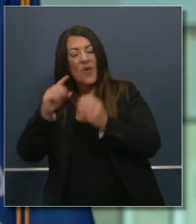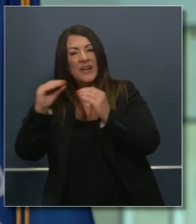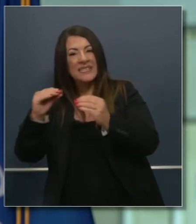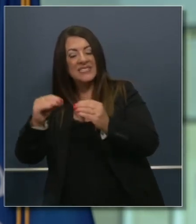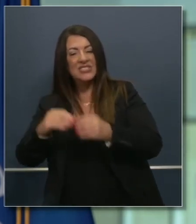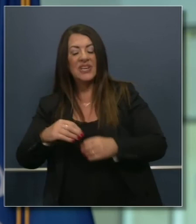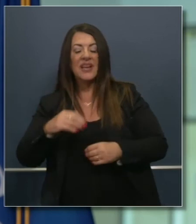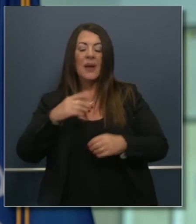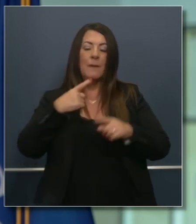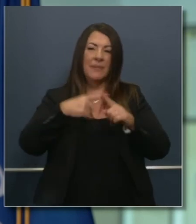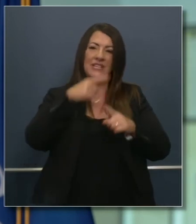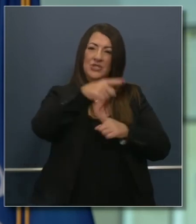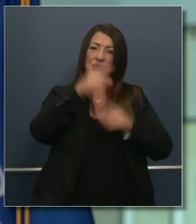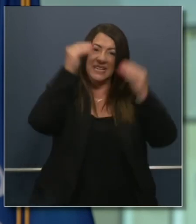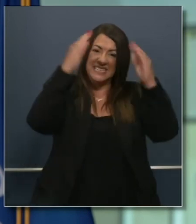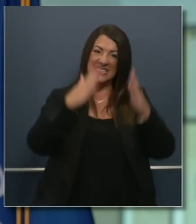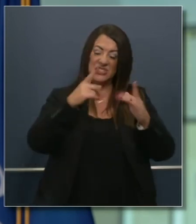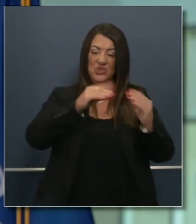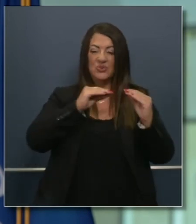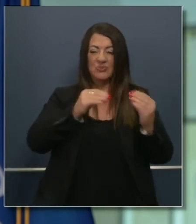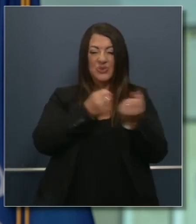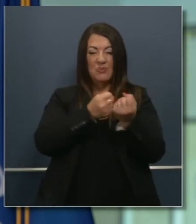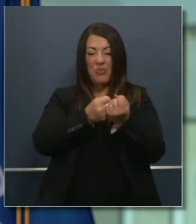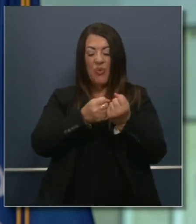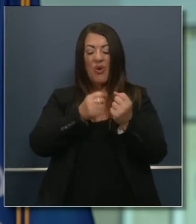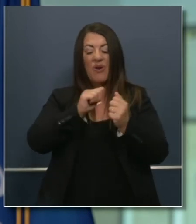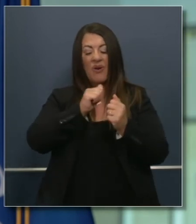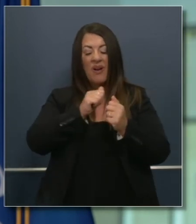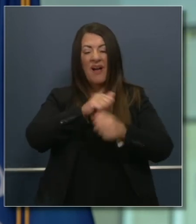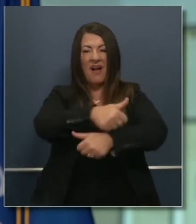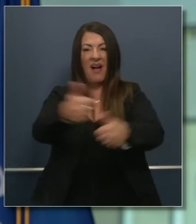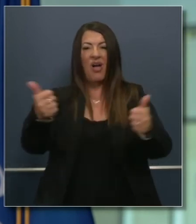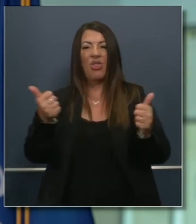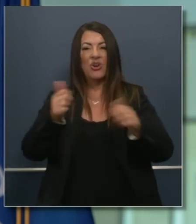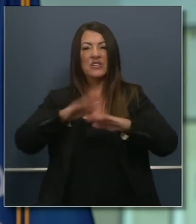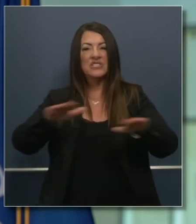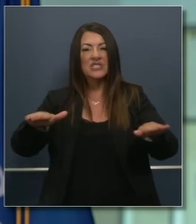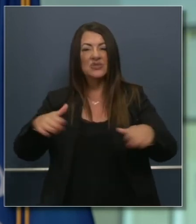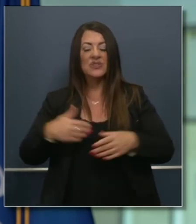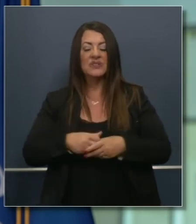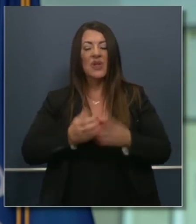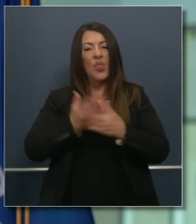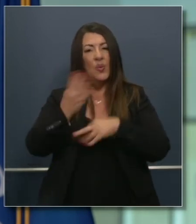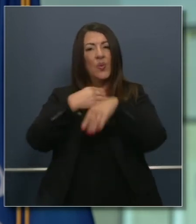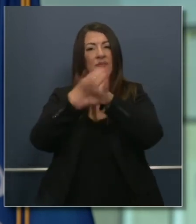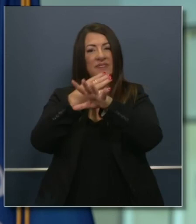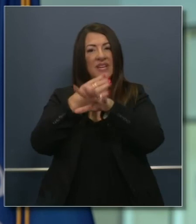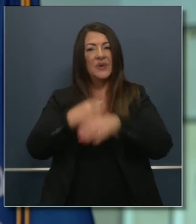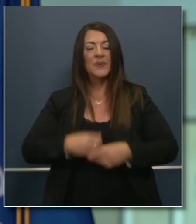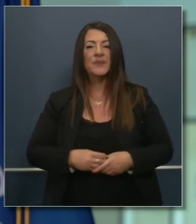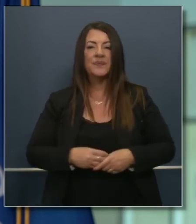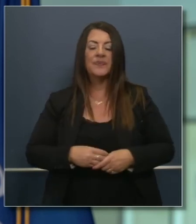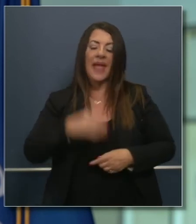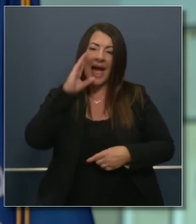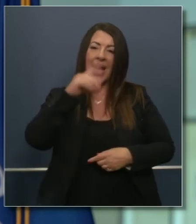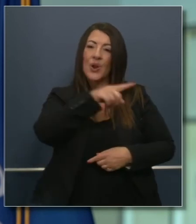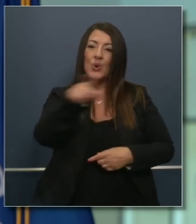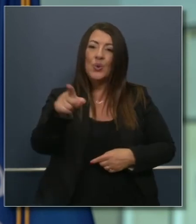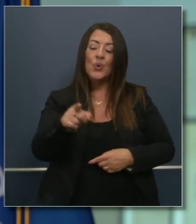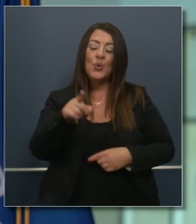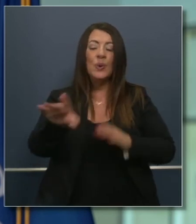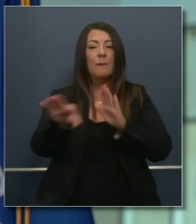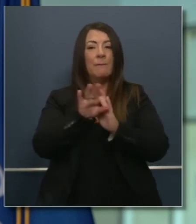the kids that you are supporting every day in our virtual classrooms. I know all of you got into education